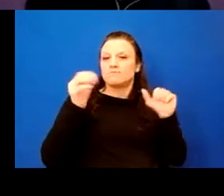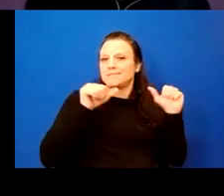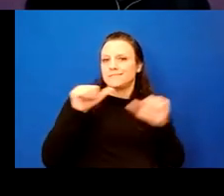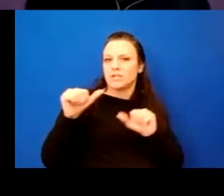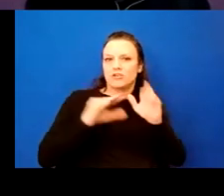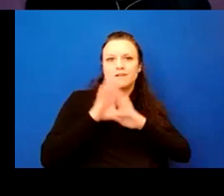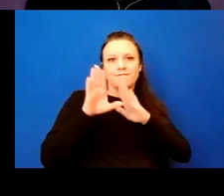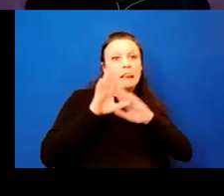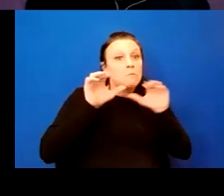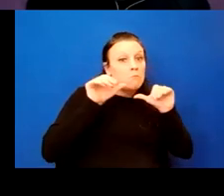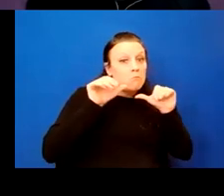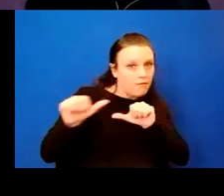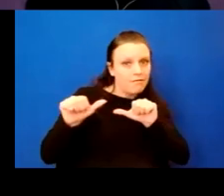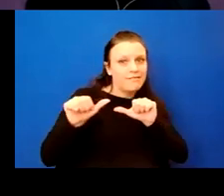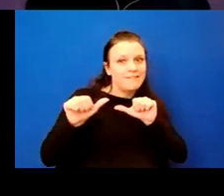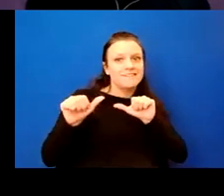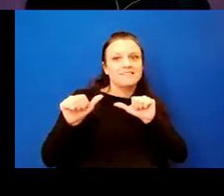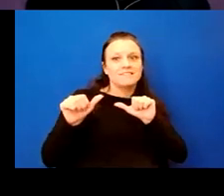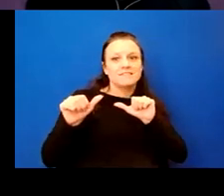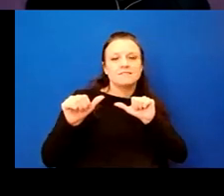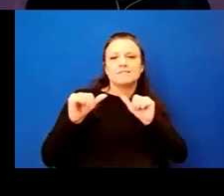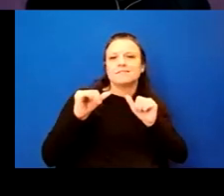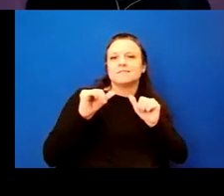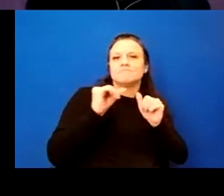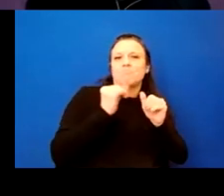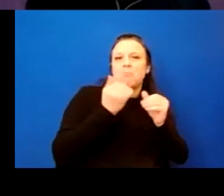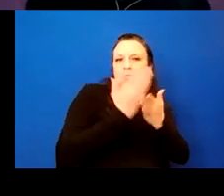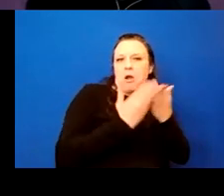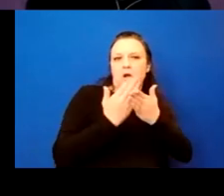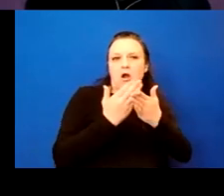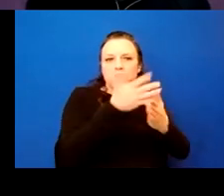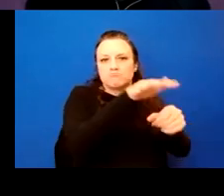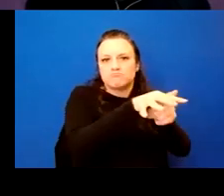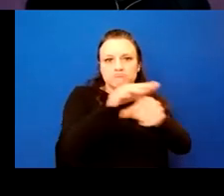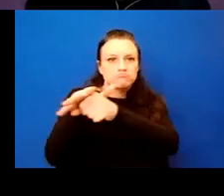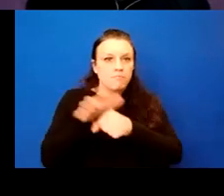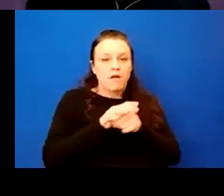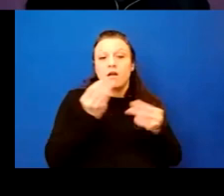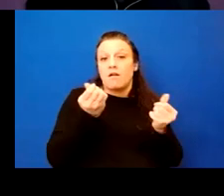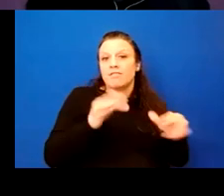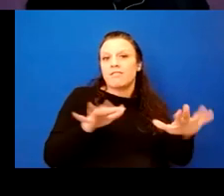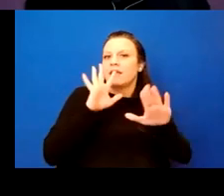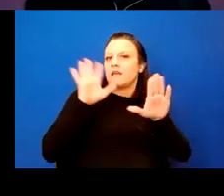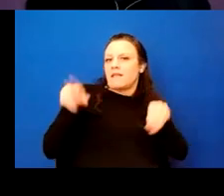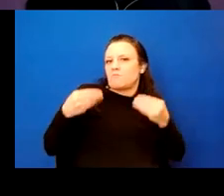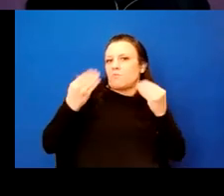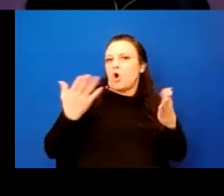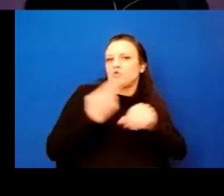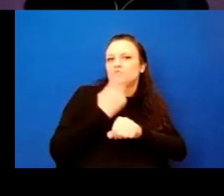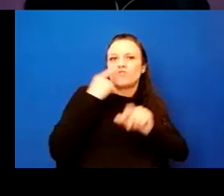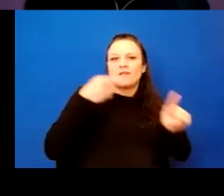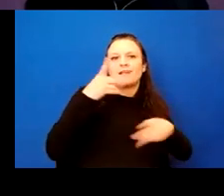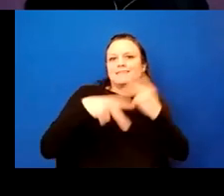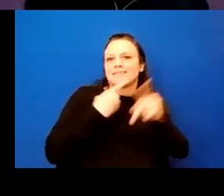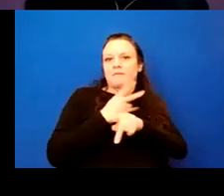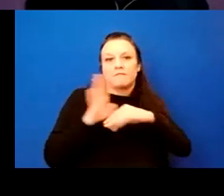developable, developable parcels of land and the proposed, um, uses for them. types of development.